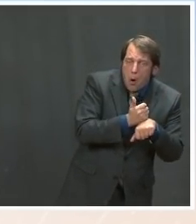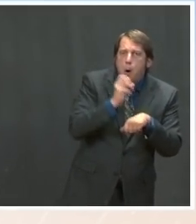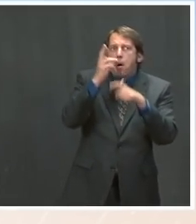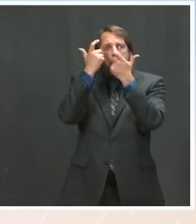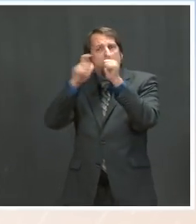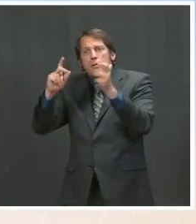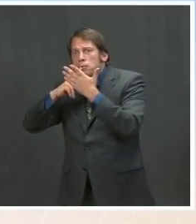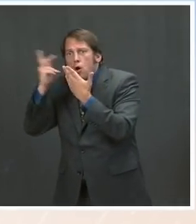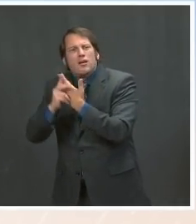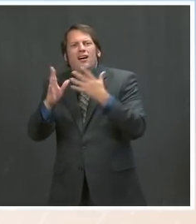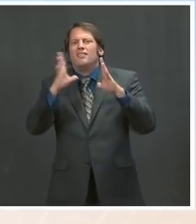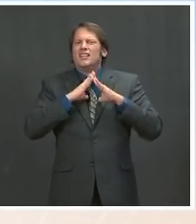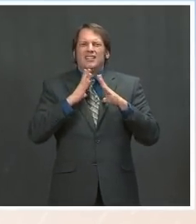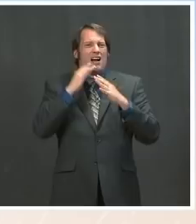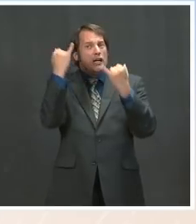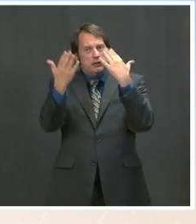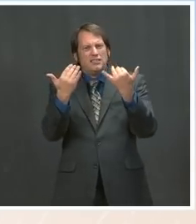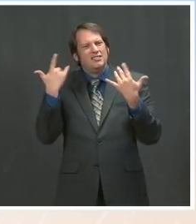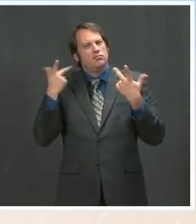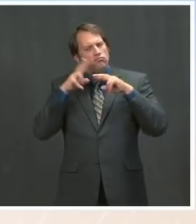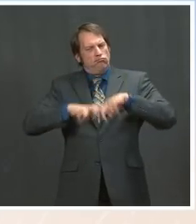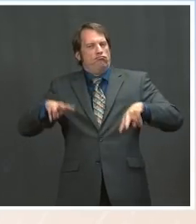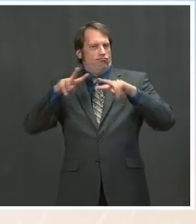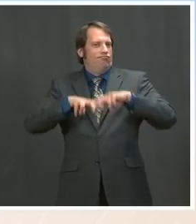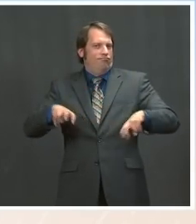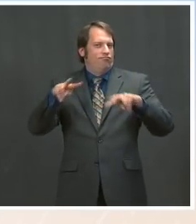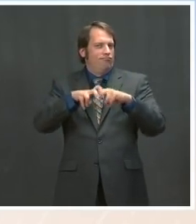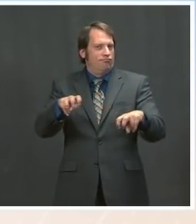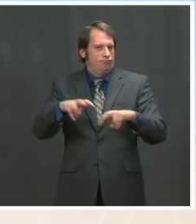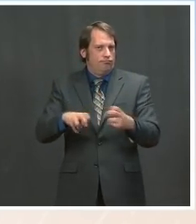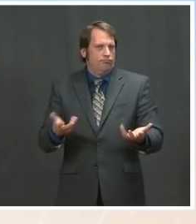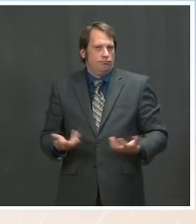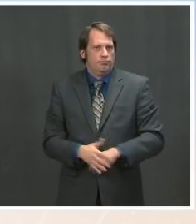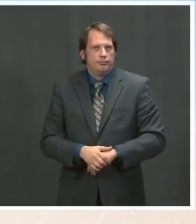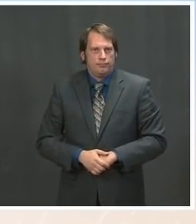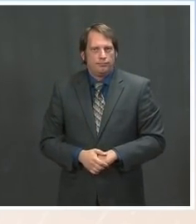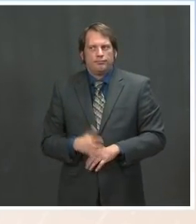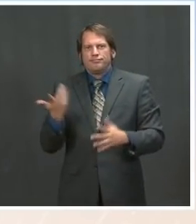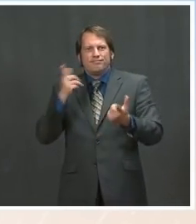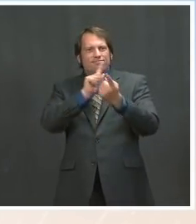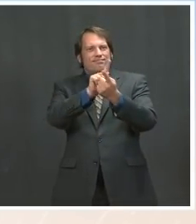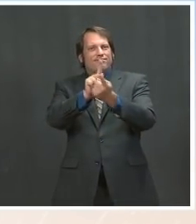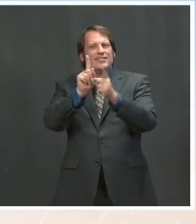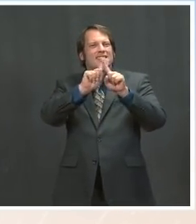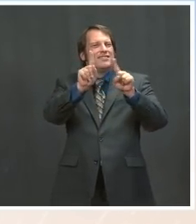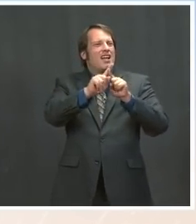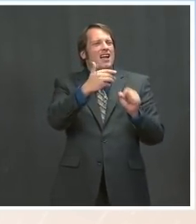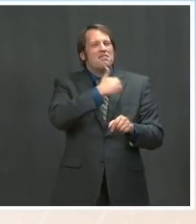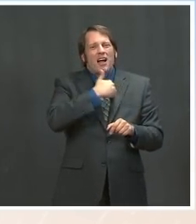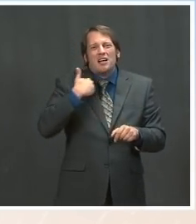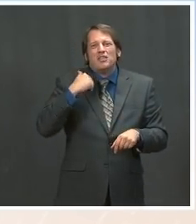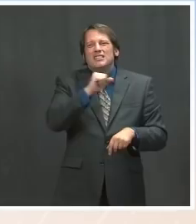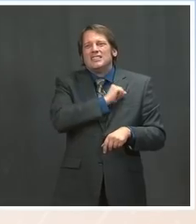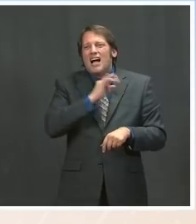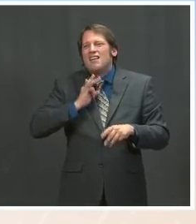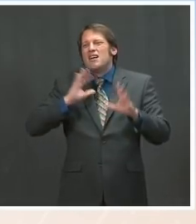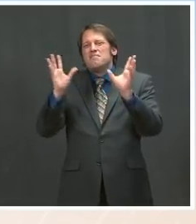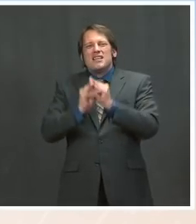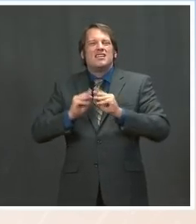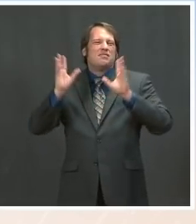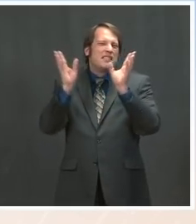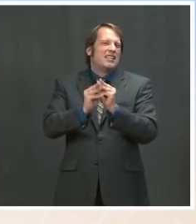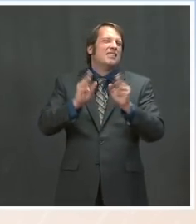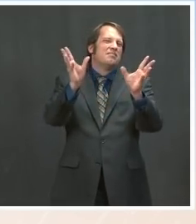nitty-gritty work going on in Congress where members are meeting, staffs are meeting, committee staff are meeting to discuss what's